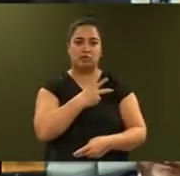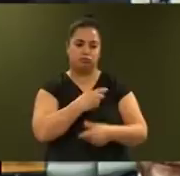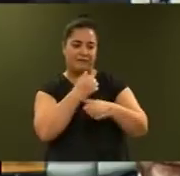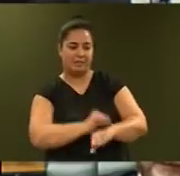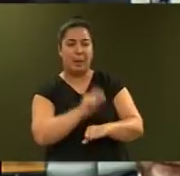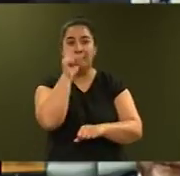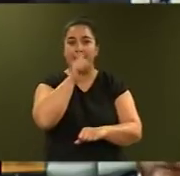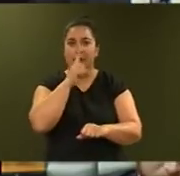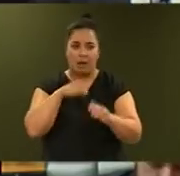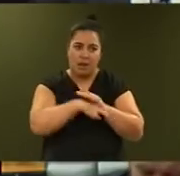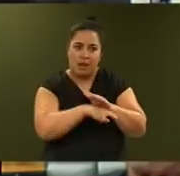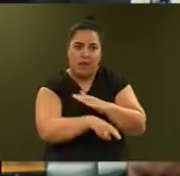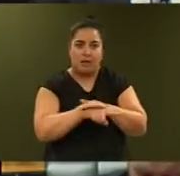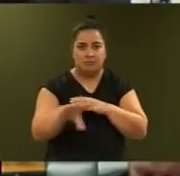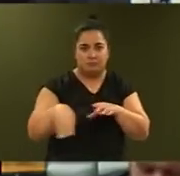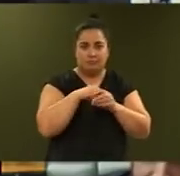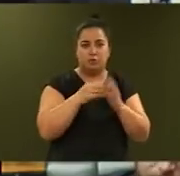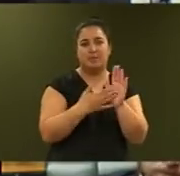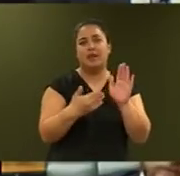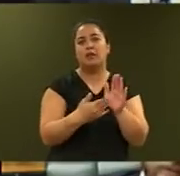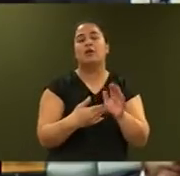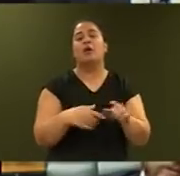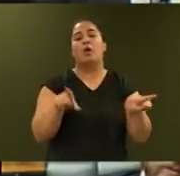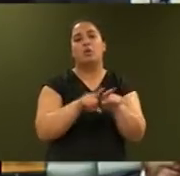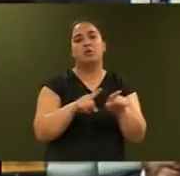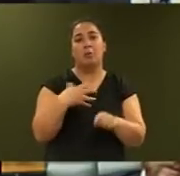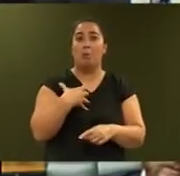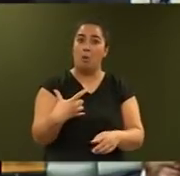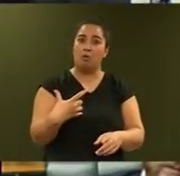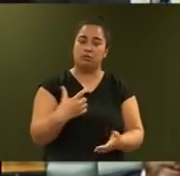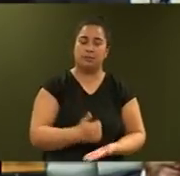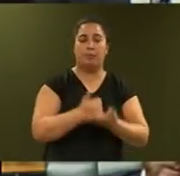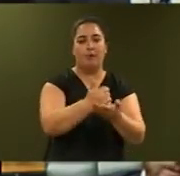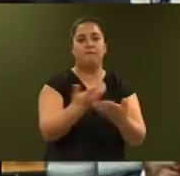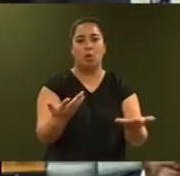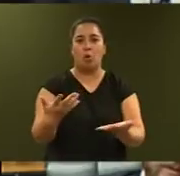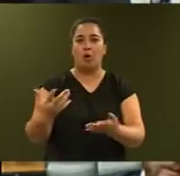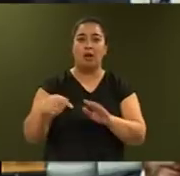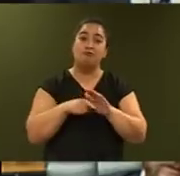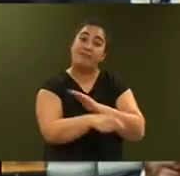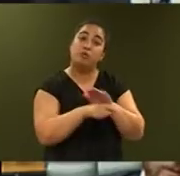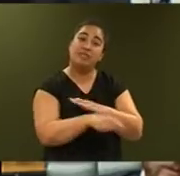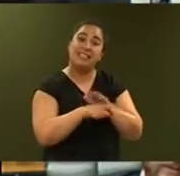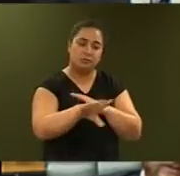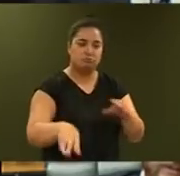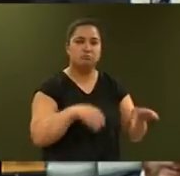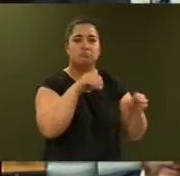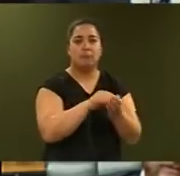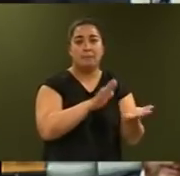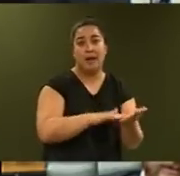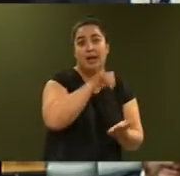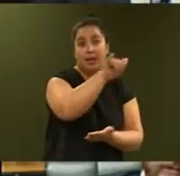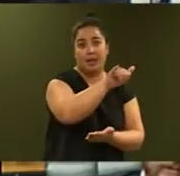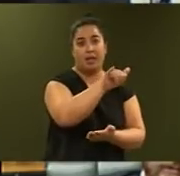also provides funding for more support for refugees and to ease pressures at the Māori Refugee Resettlement Centre.